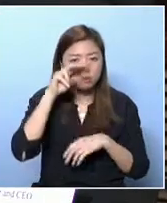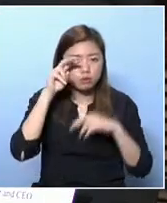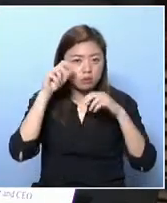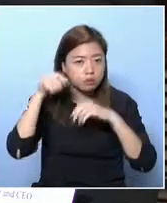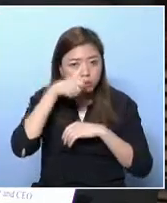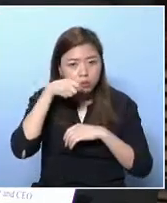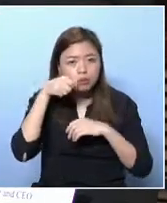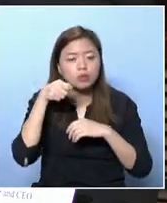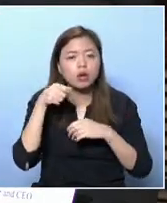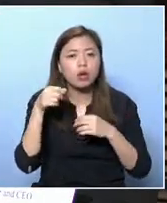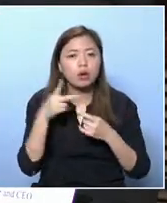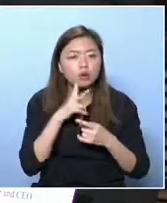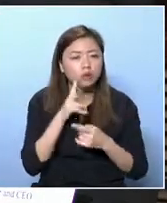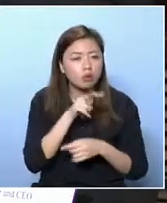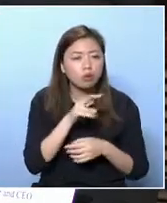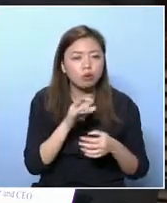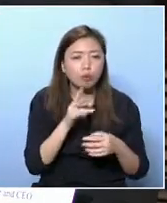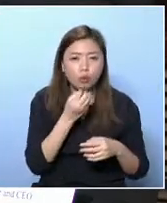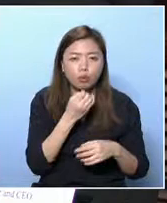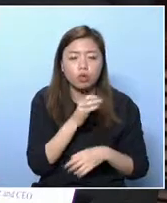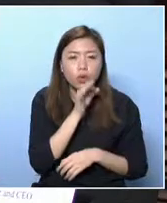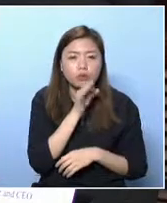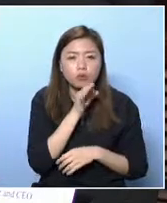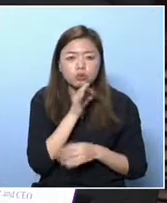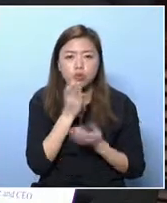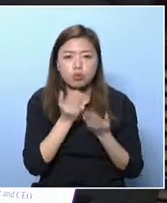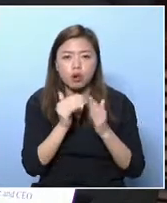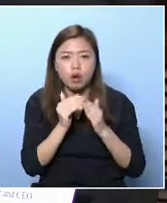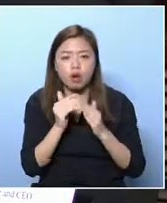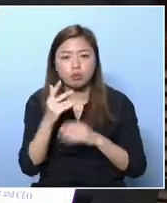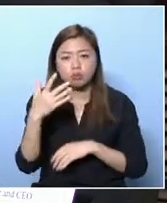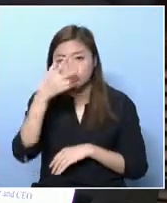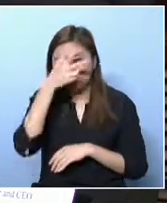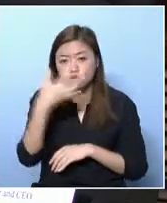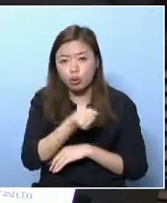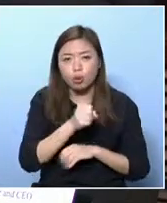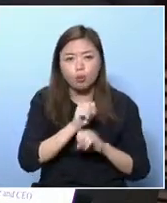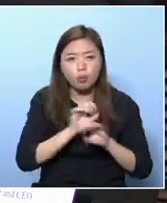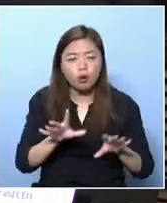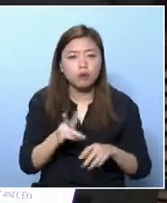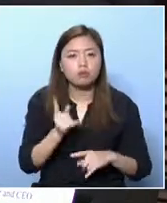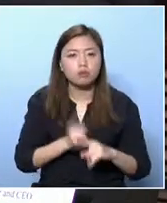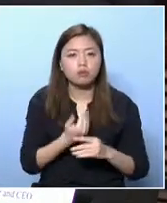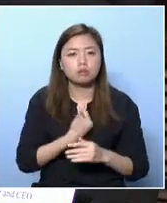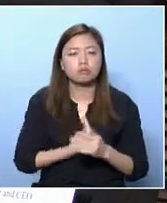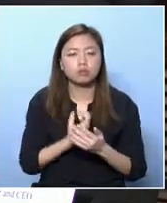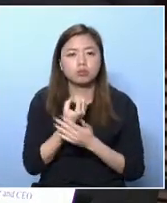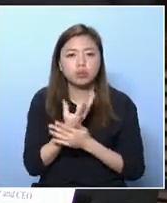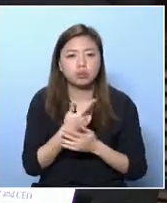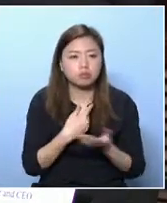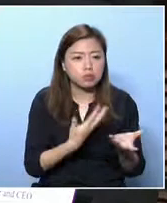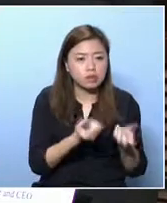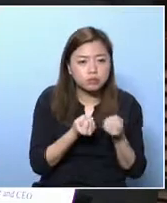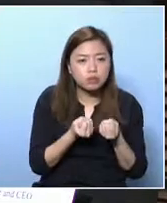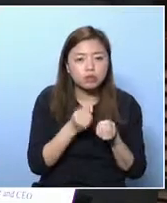and the principals were very honest with us that they prefer not to have EM children in their kindergartens. This is because